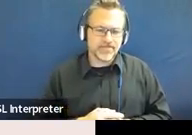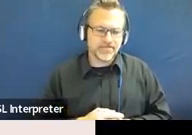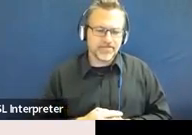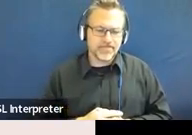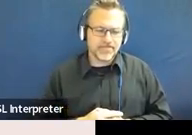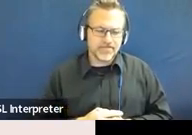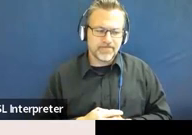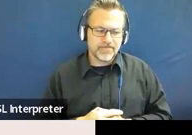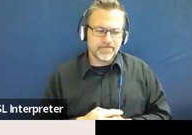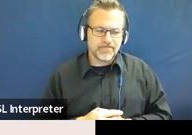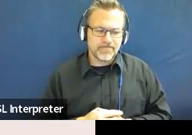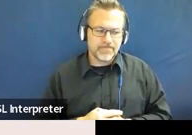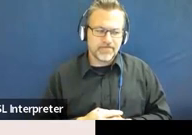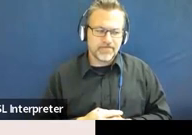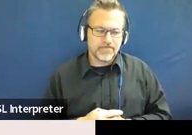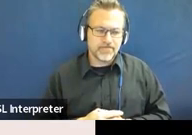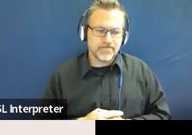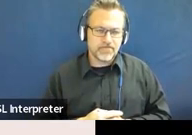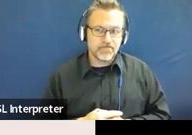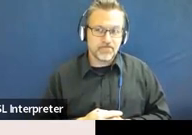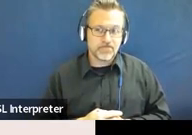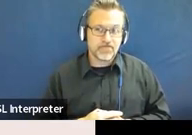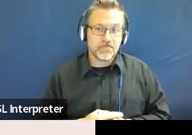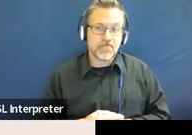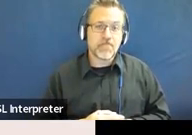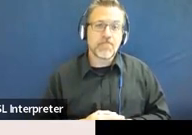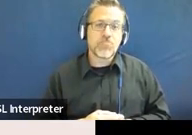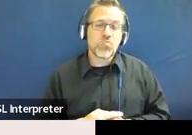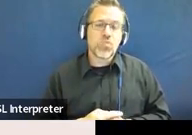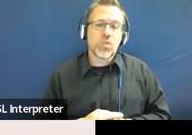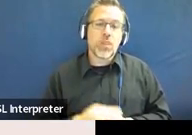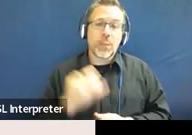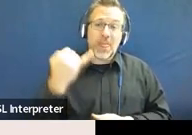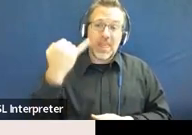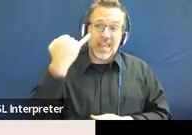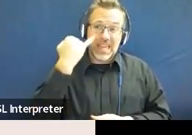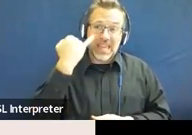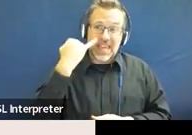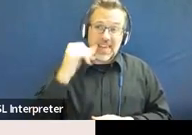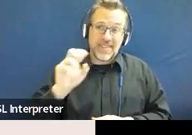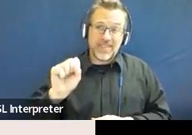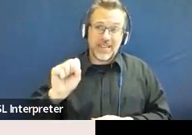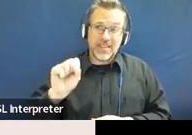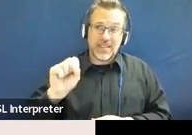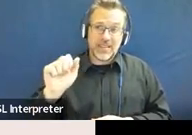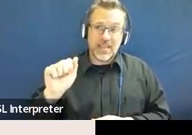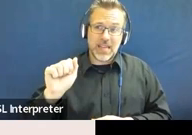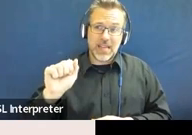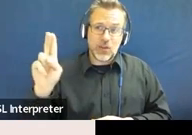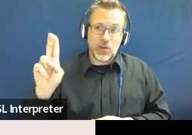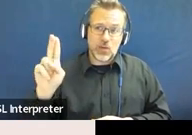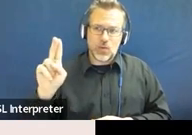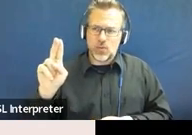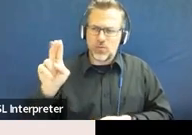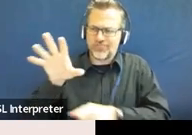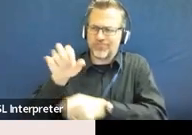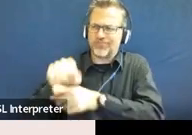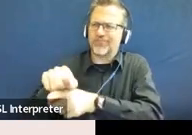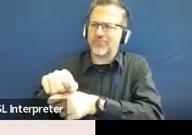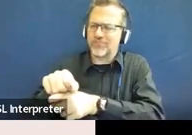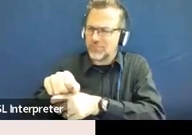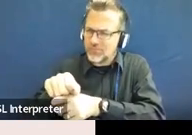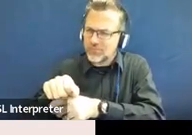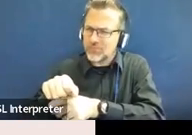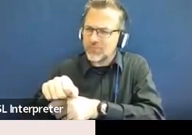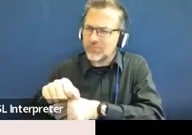So, if we are alerted to an SAU, if an SAU is flagged by the data team and they let us